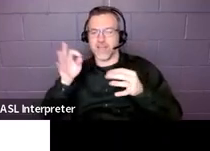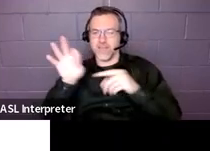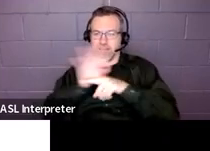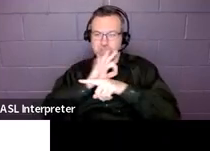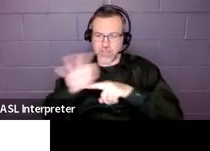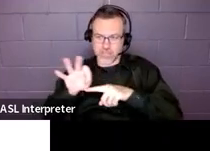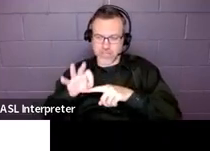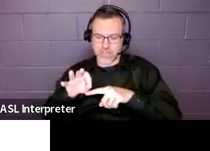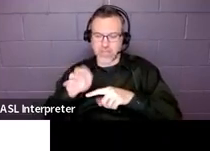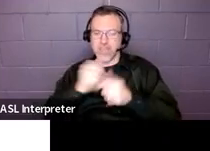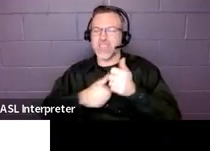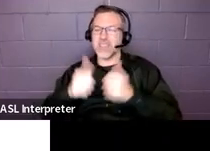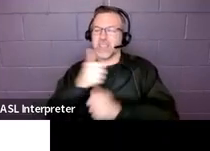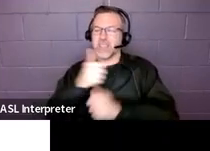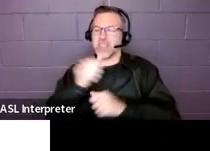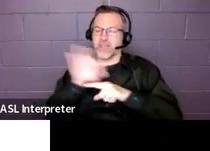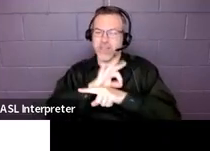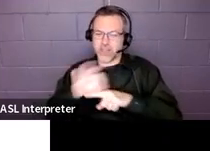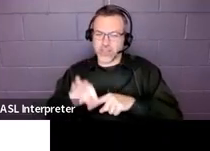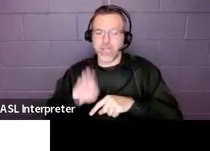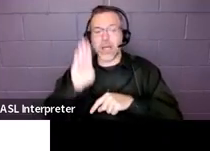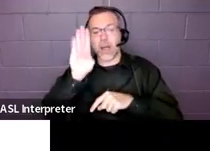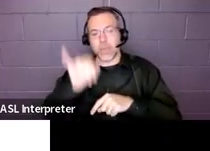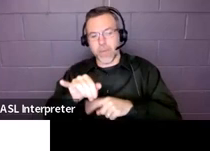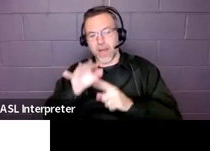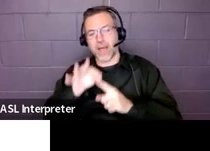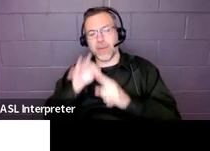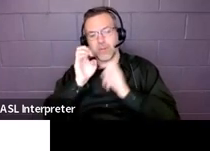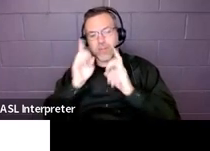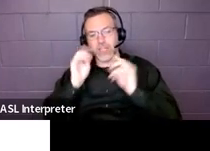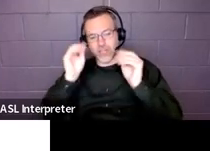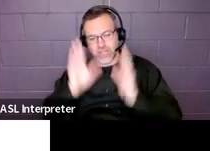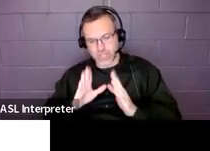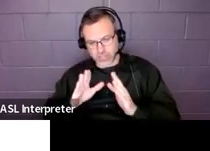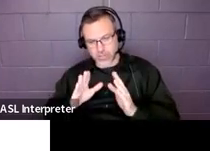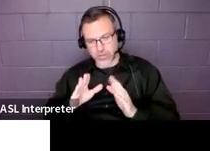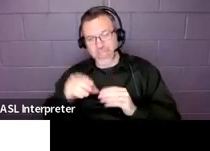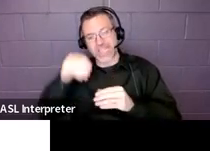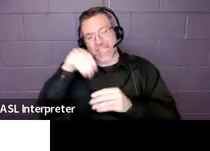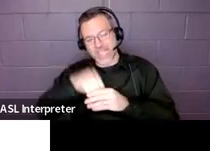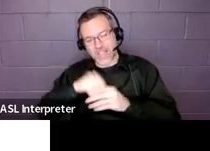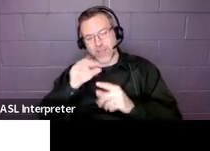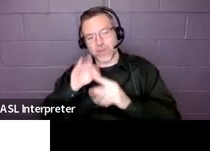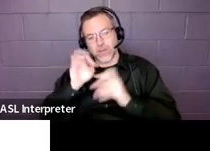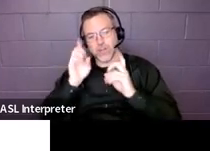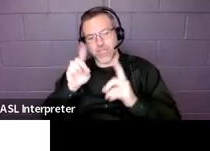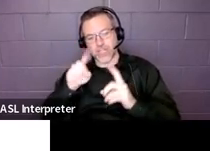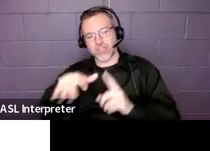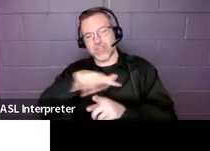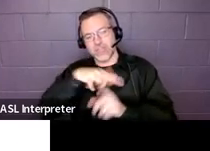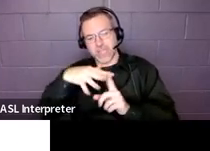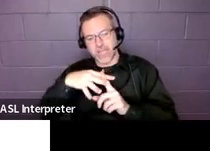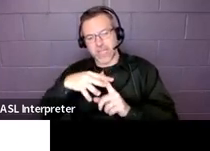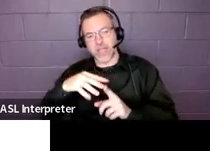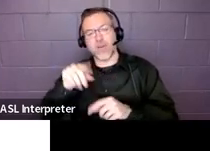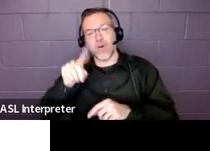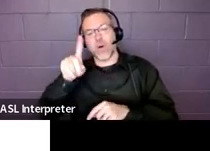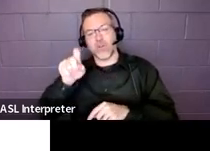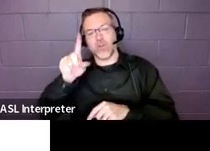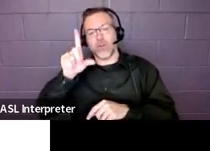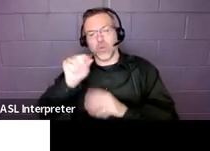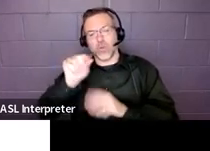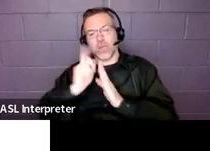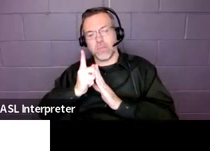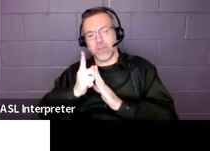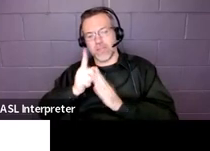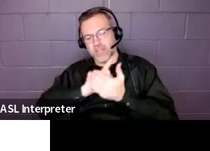by the special education teacher in the special education setting for 120 minutes a week. If you go lower than